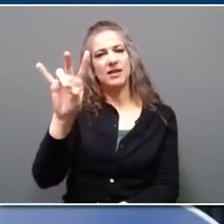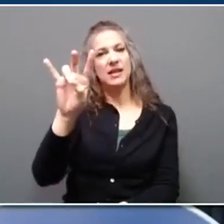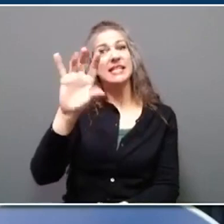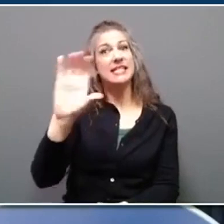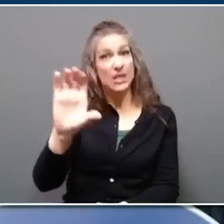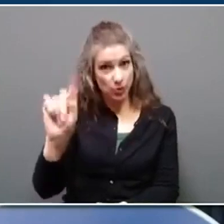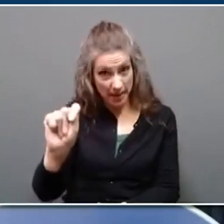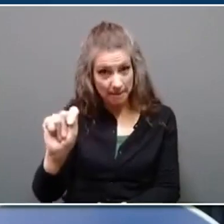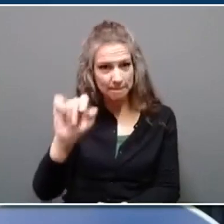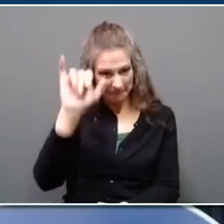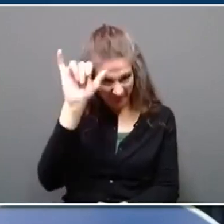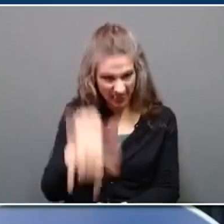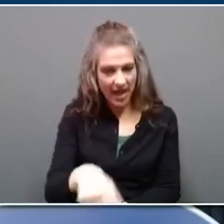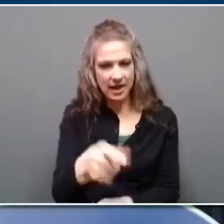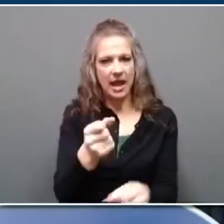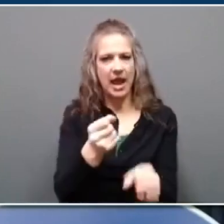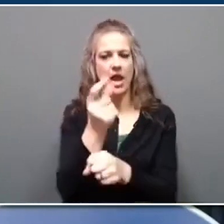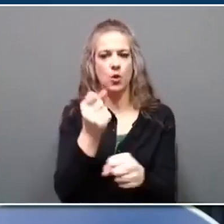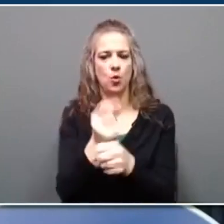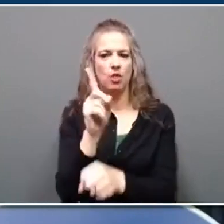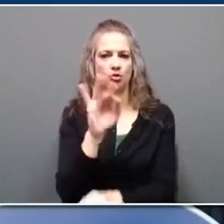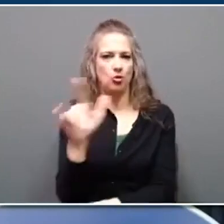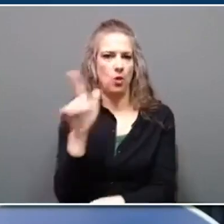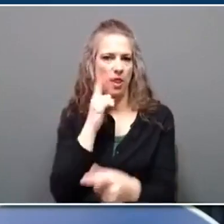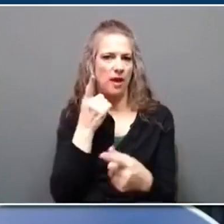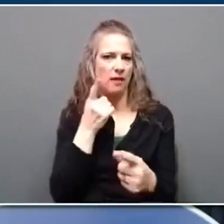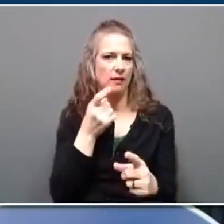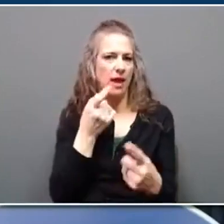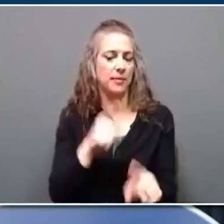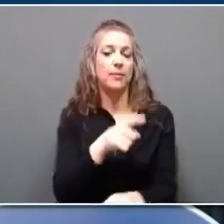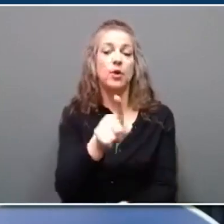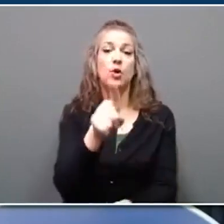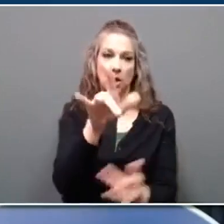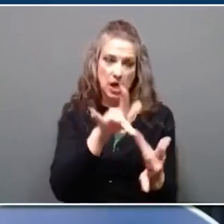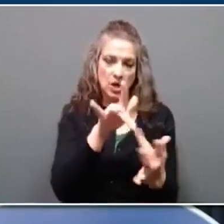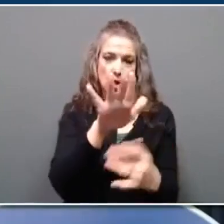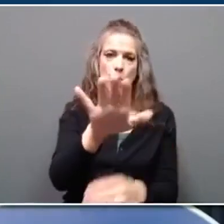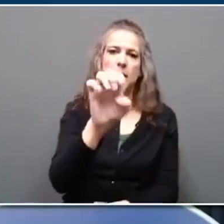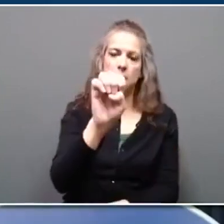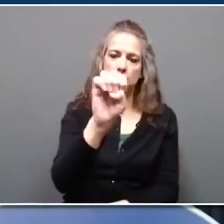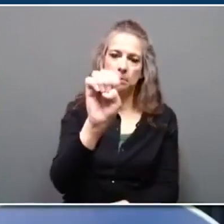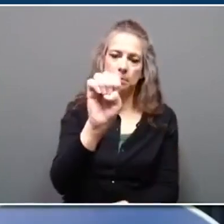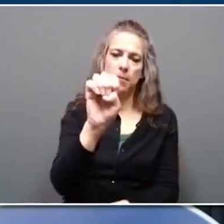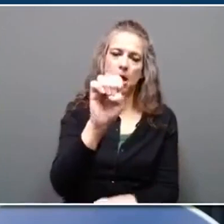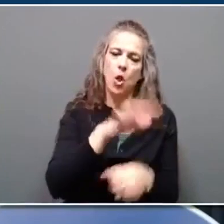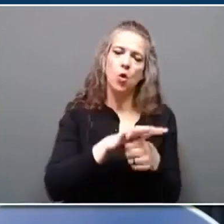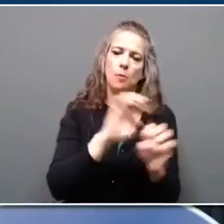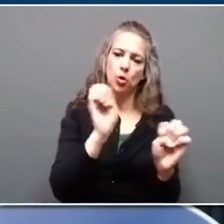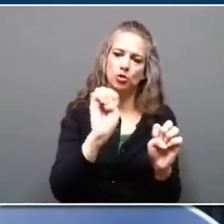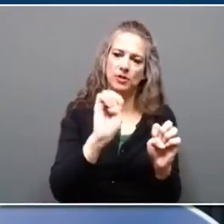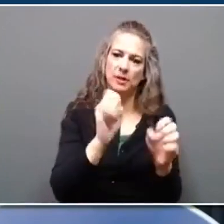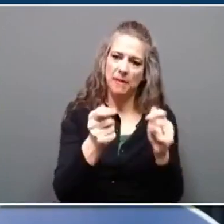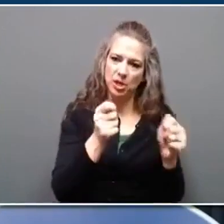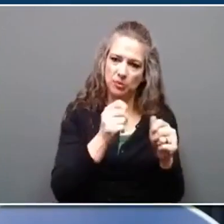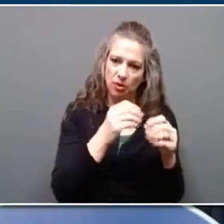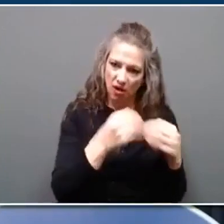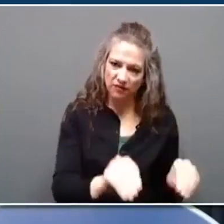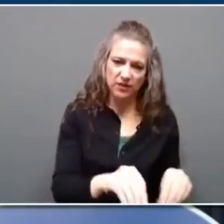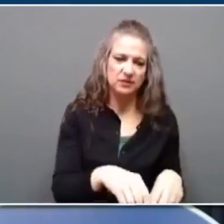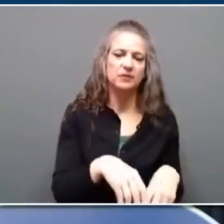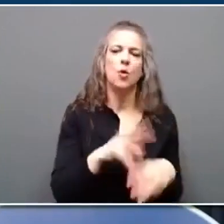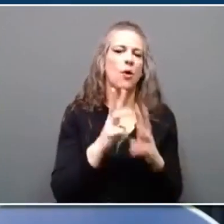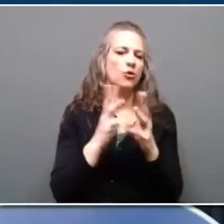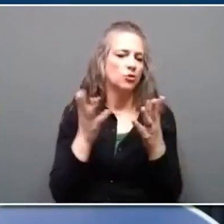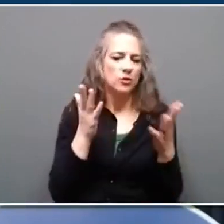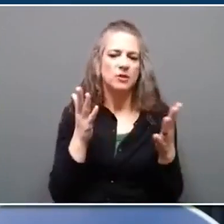that annual drill occurs. You can contact your local emergency management or your local National Weather Service office for more information.